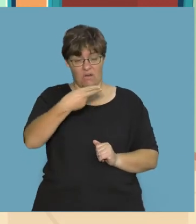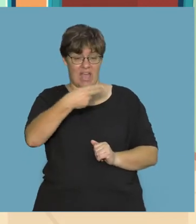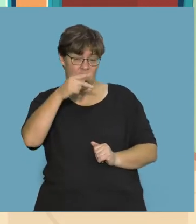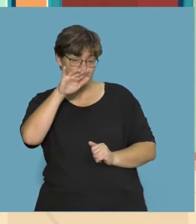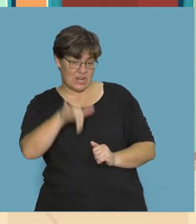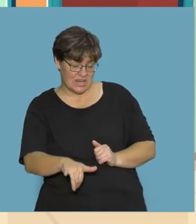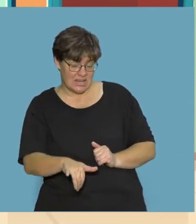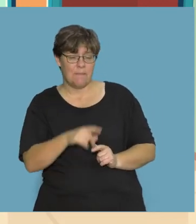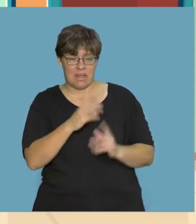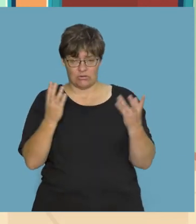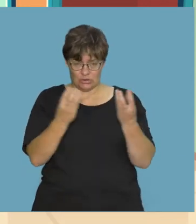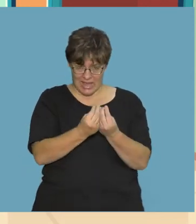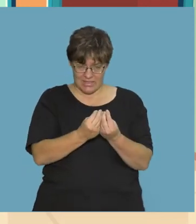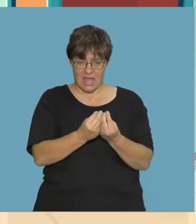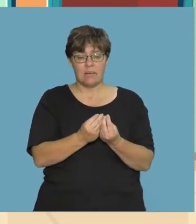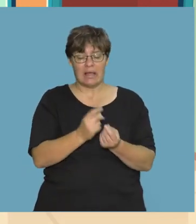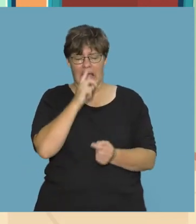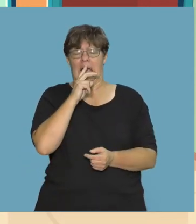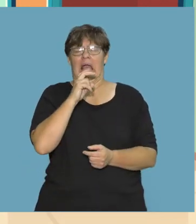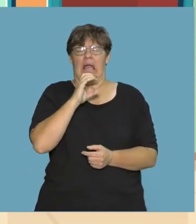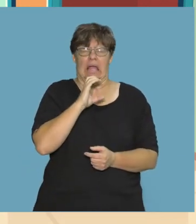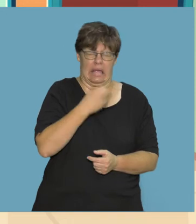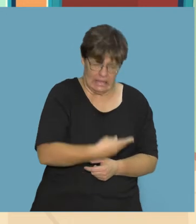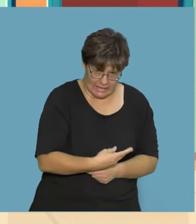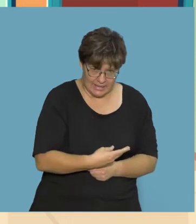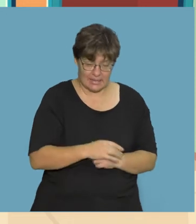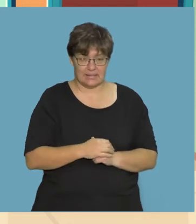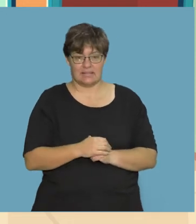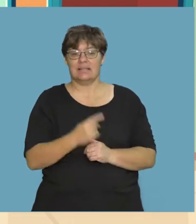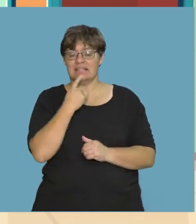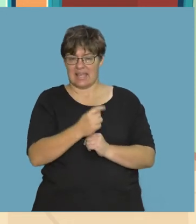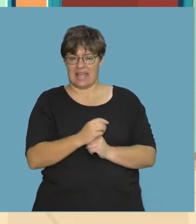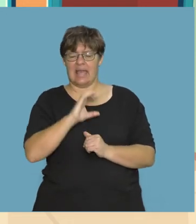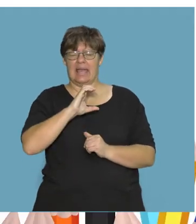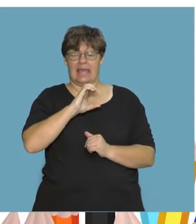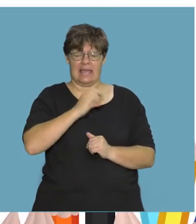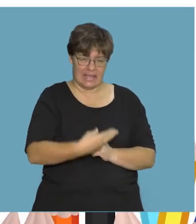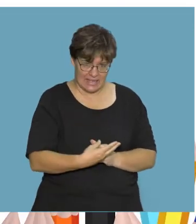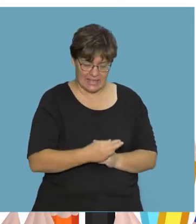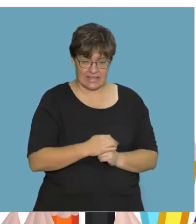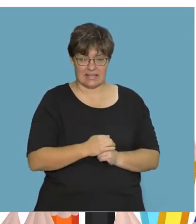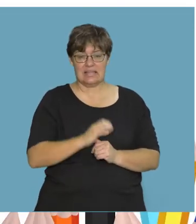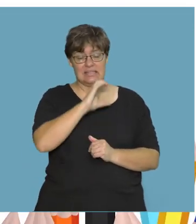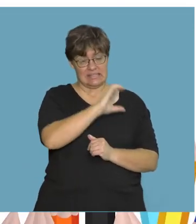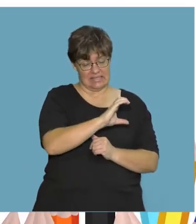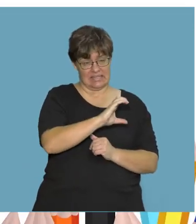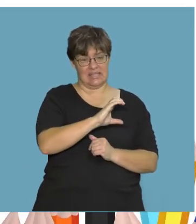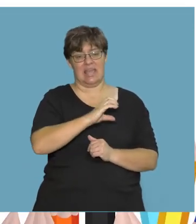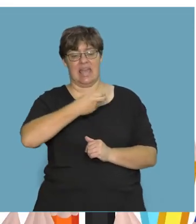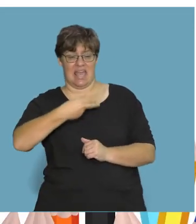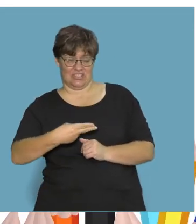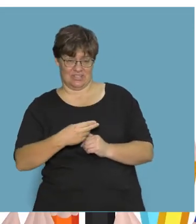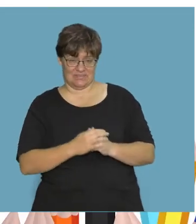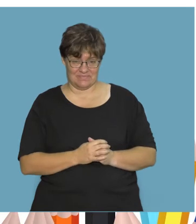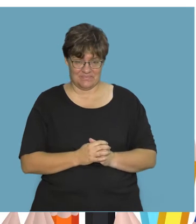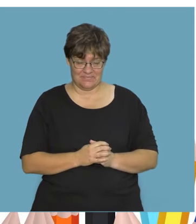in Harry, it makes the same sound as a sneeze. Say k next to H